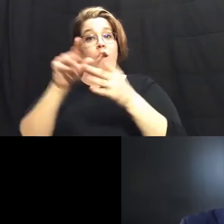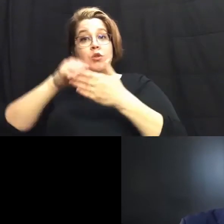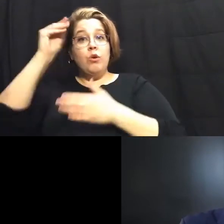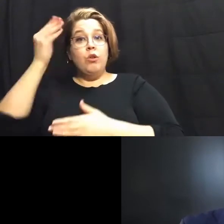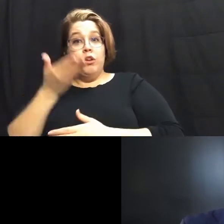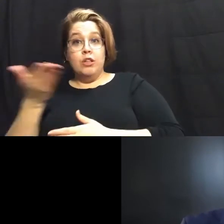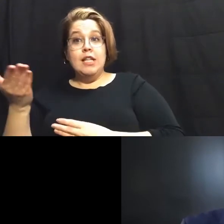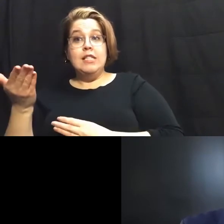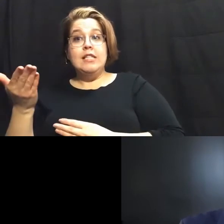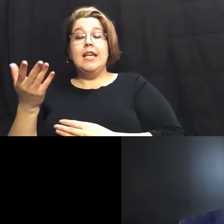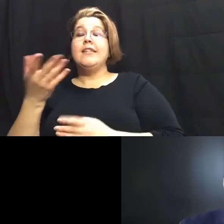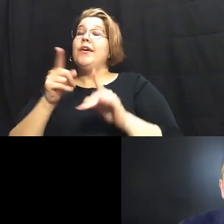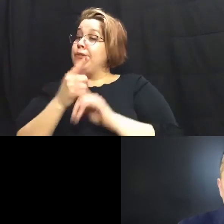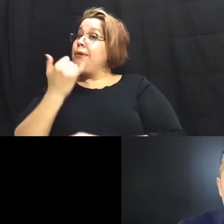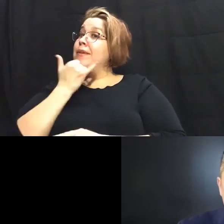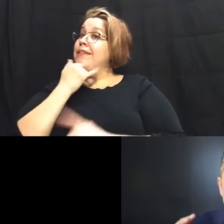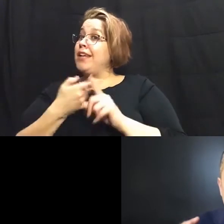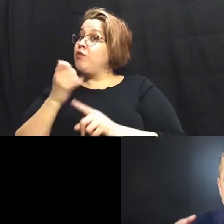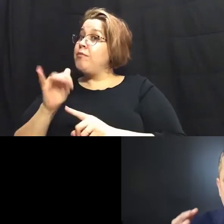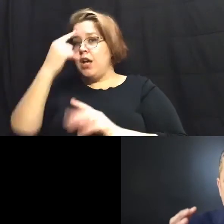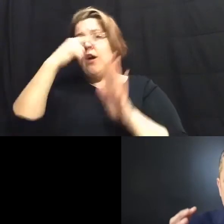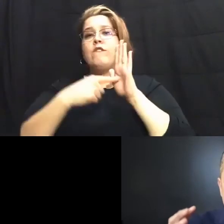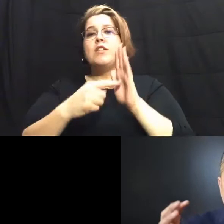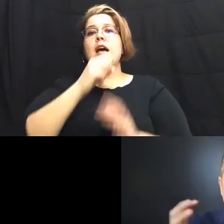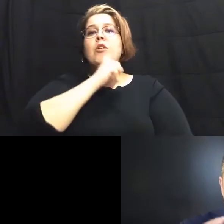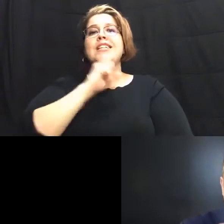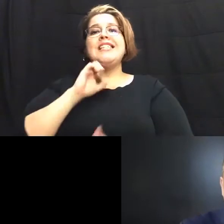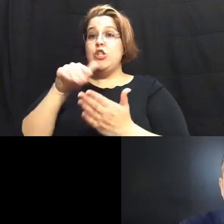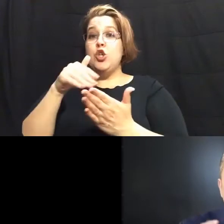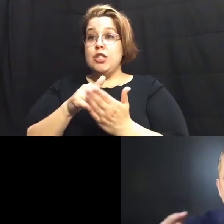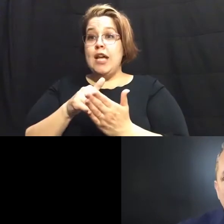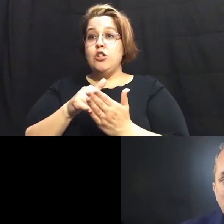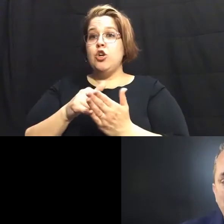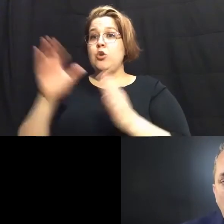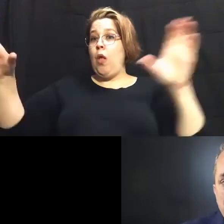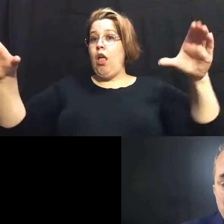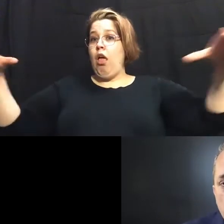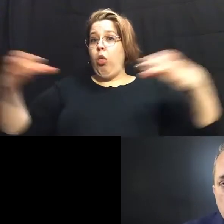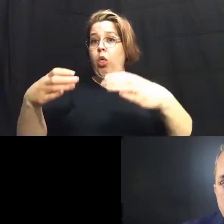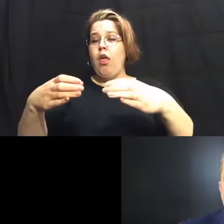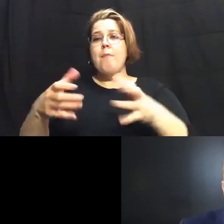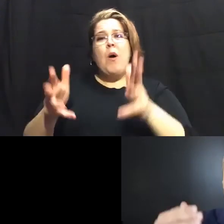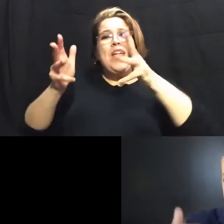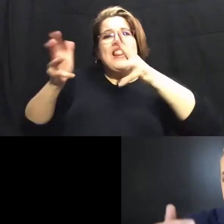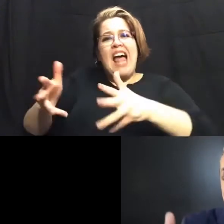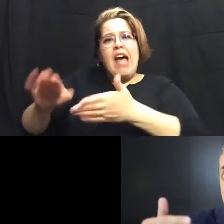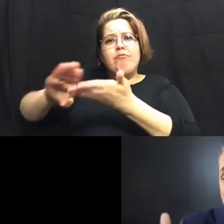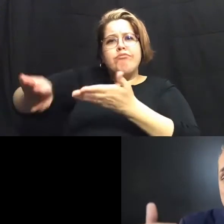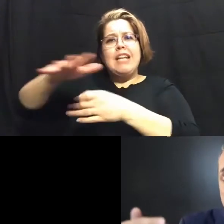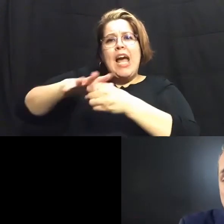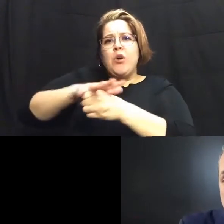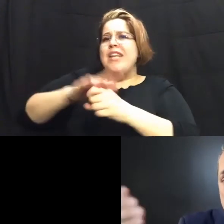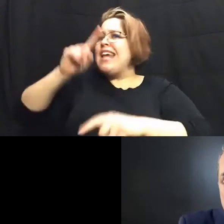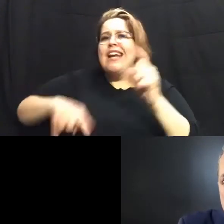and mistakes that come from that so for instance the senior centers were consolidated but we left out neighborhoods that can't get the